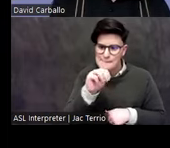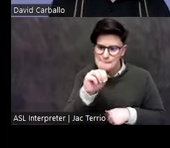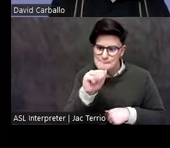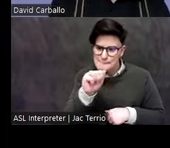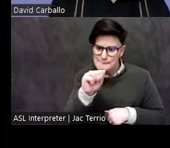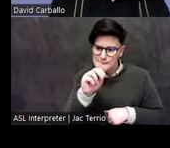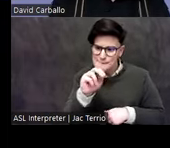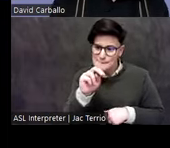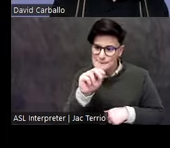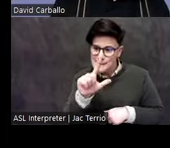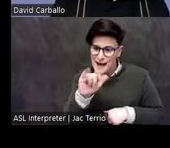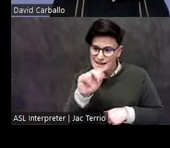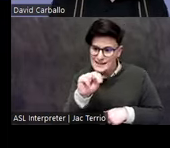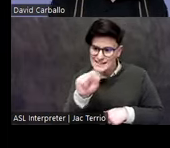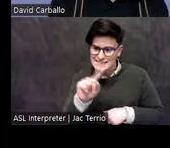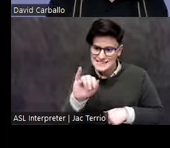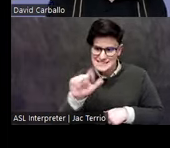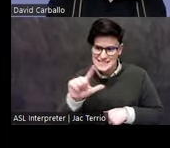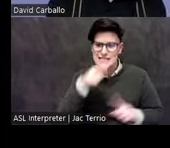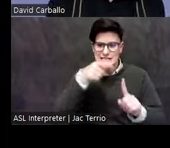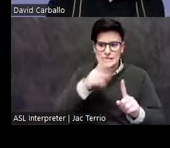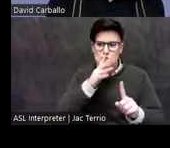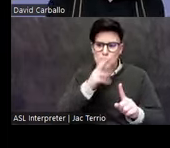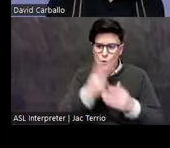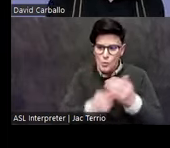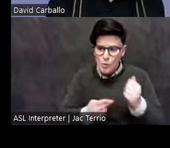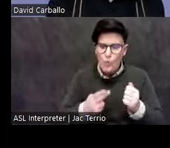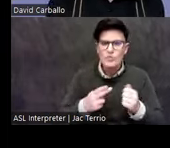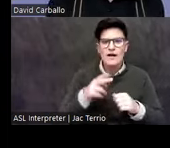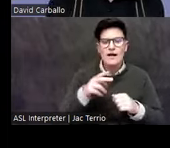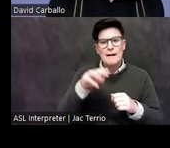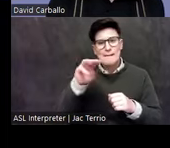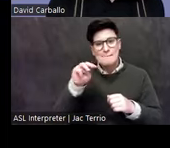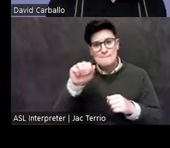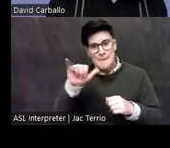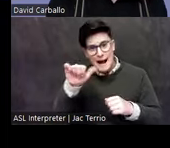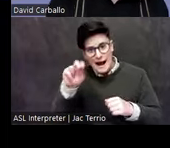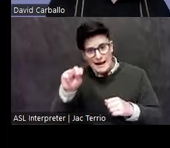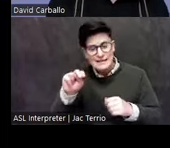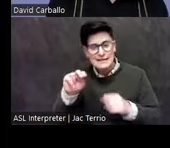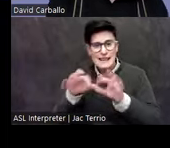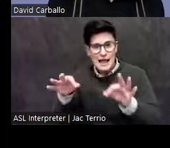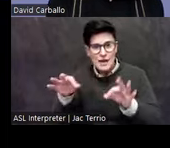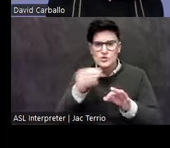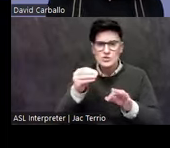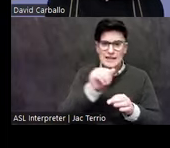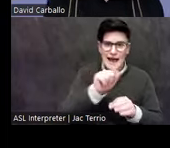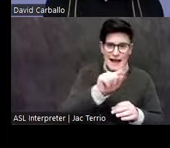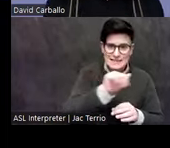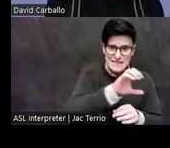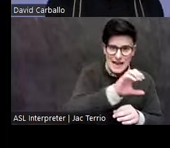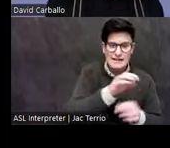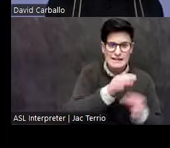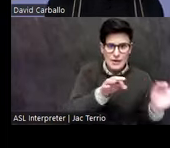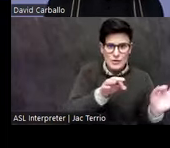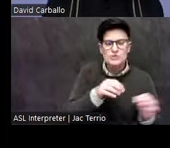Aztec language, and a Mayan language, Yucatec Mayan, and could mediate this translation with a